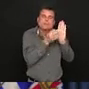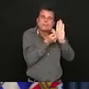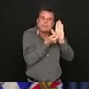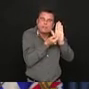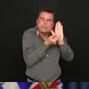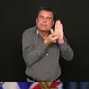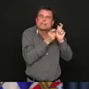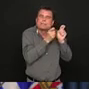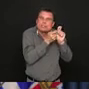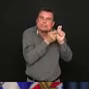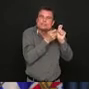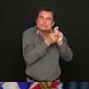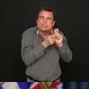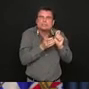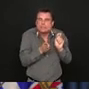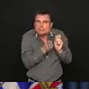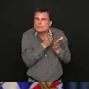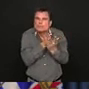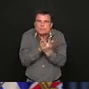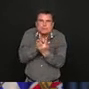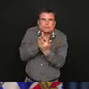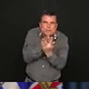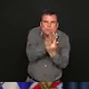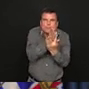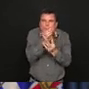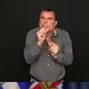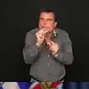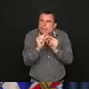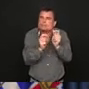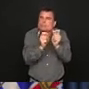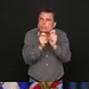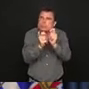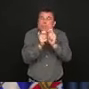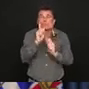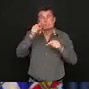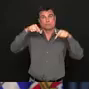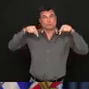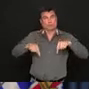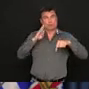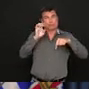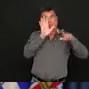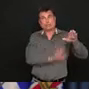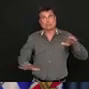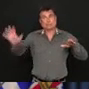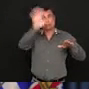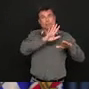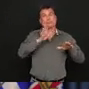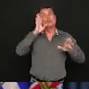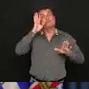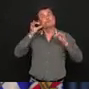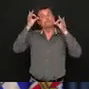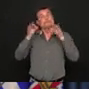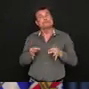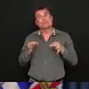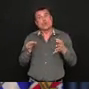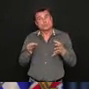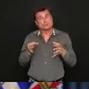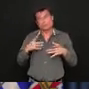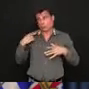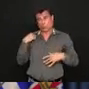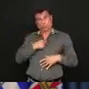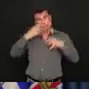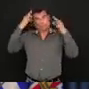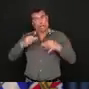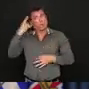for British Columbians. And when it is safe and appropriate to do so, that's when we will make those changes. I am in touch with